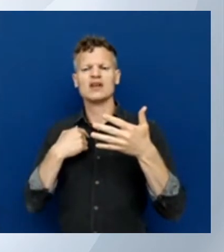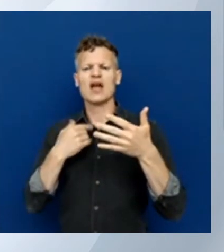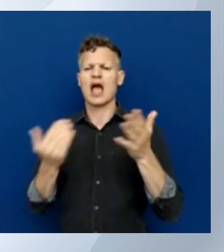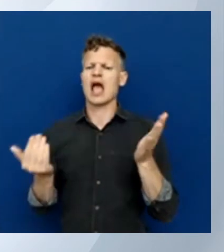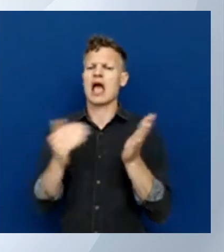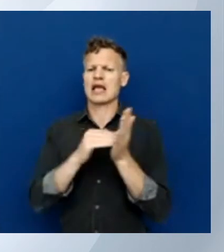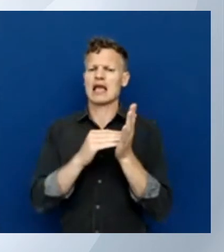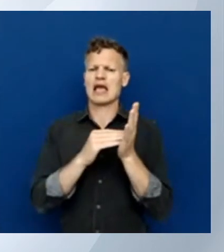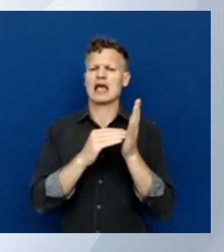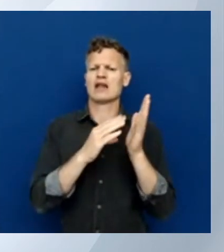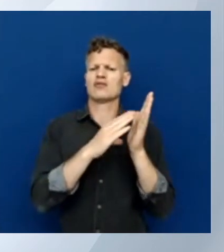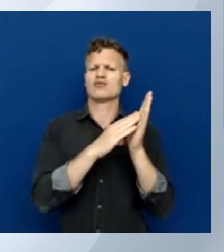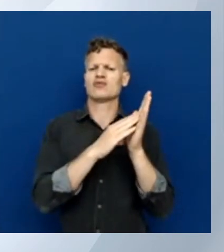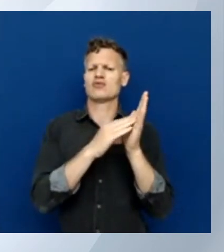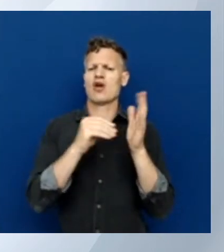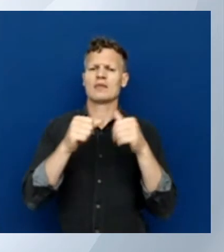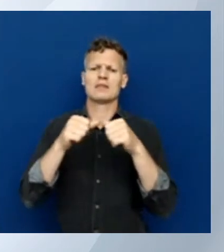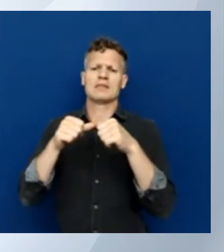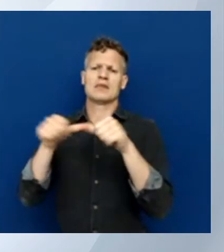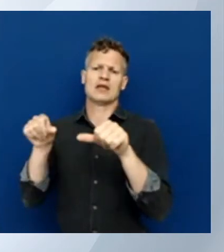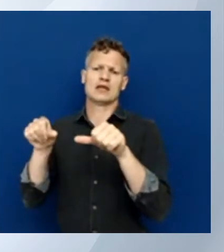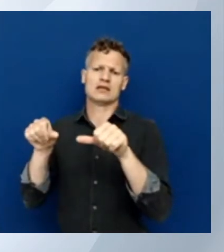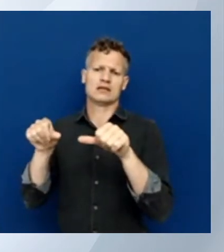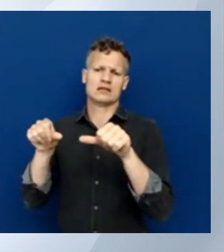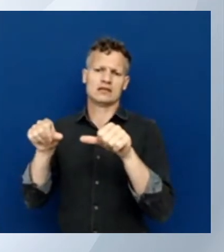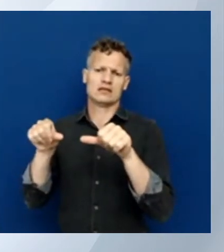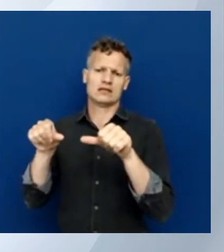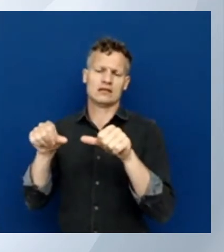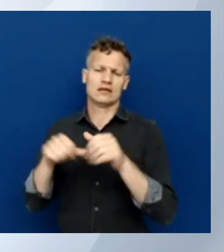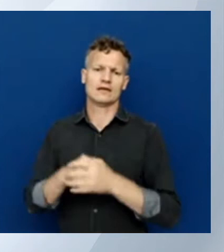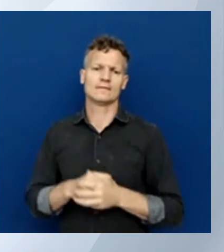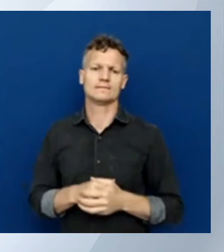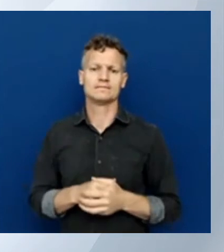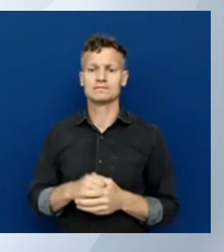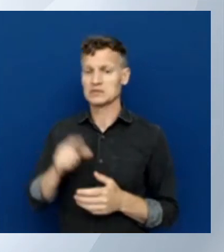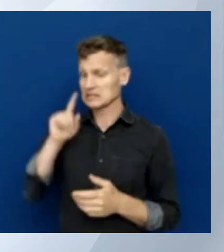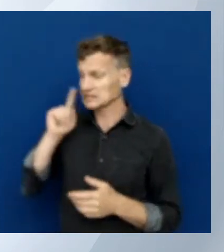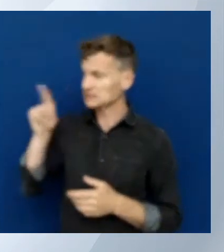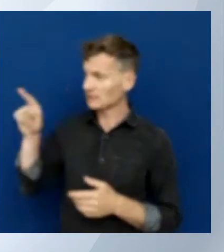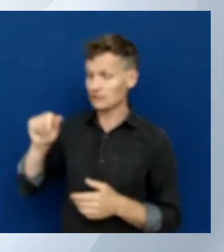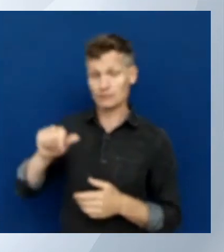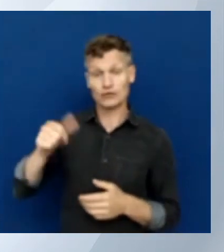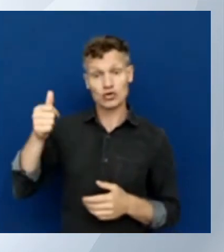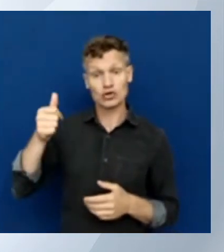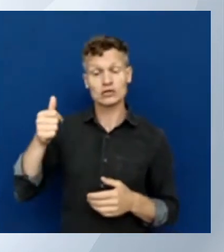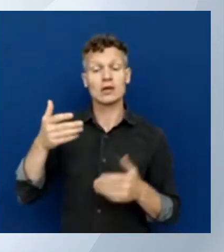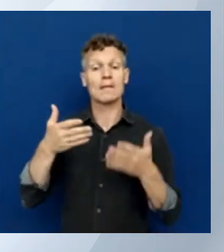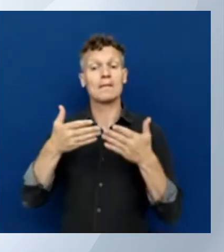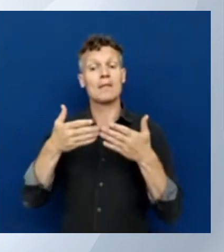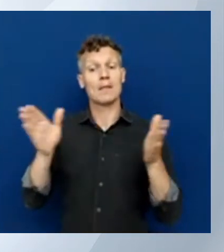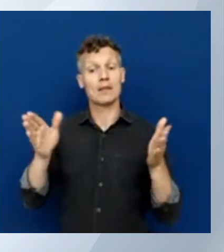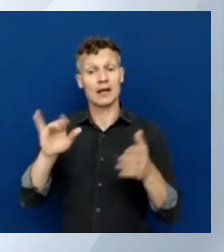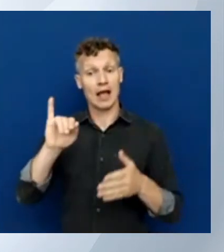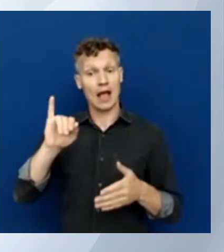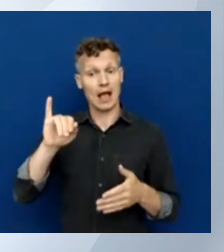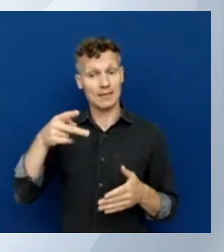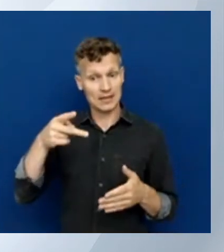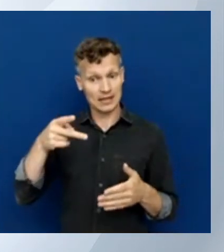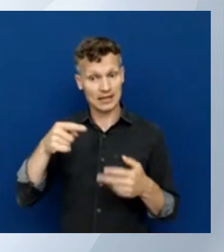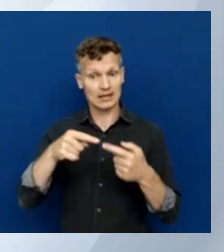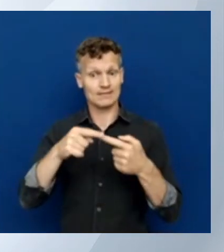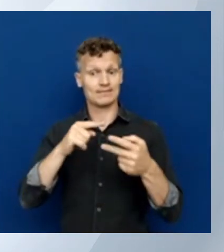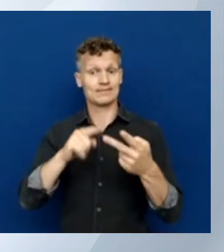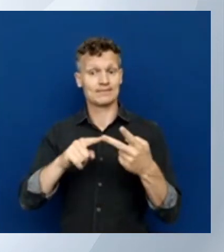but here I get first the public IP address then the virtual network like that, the virtual